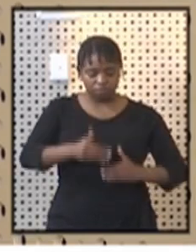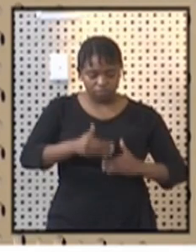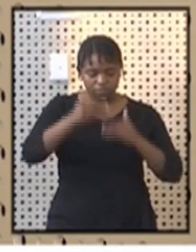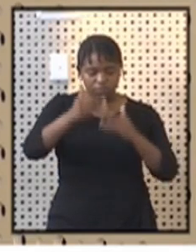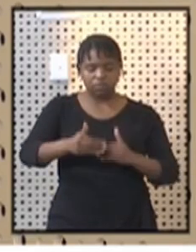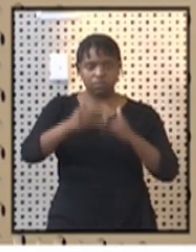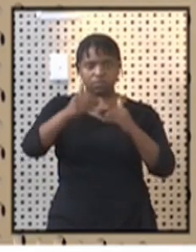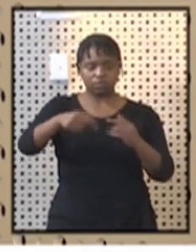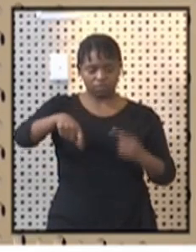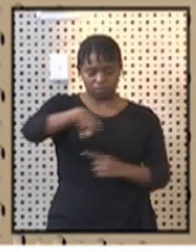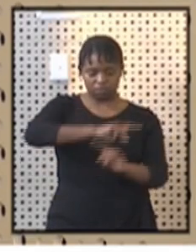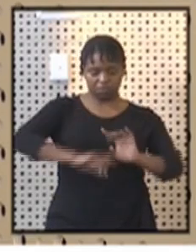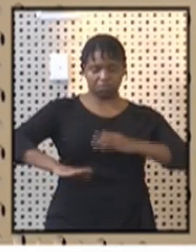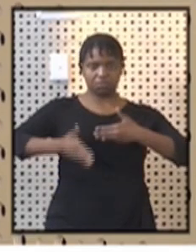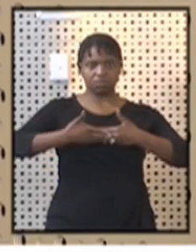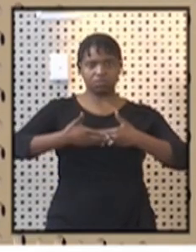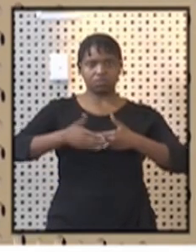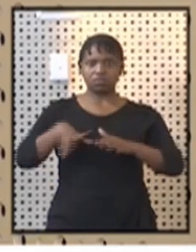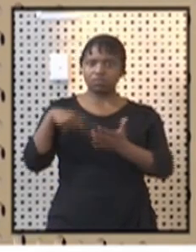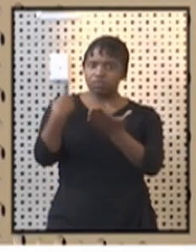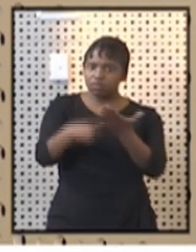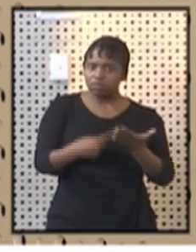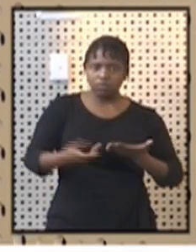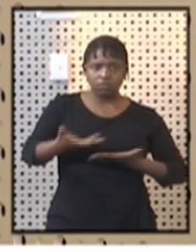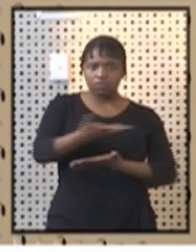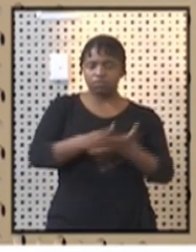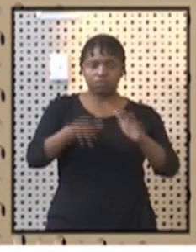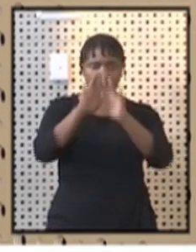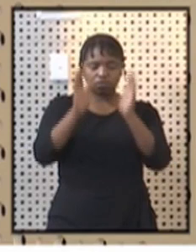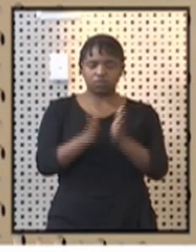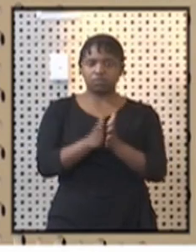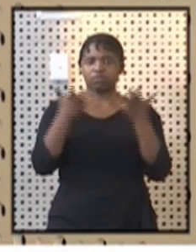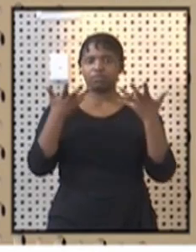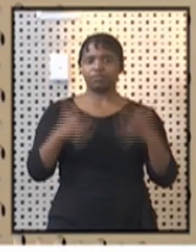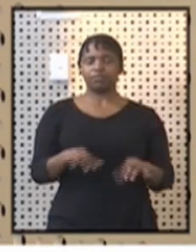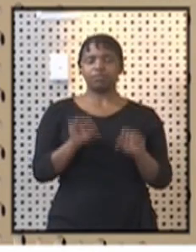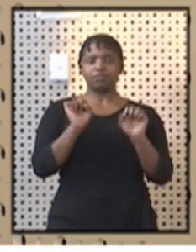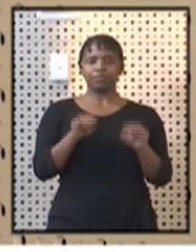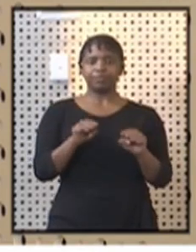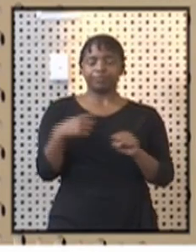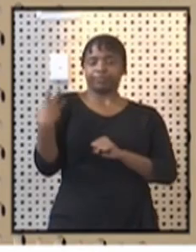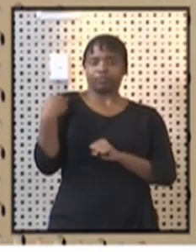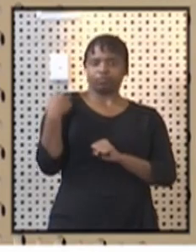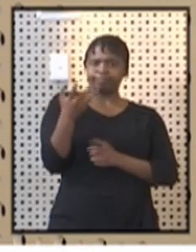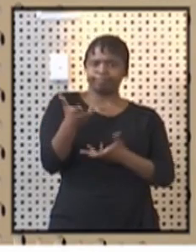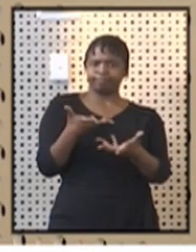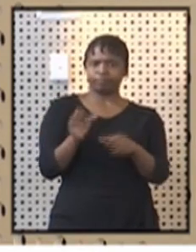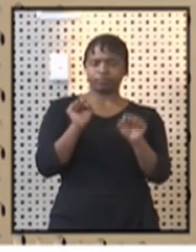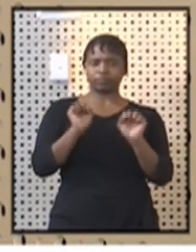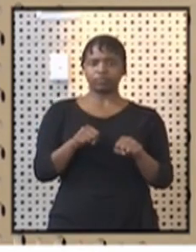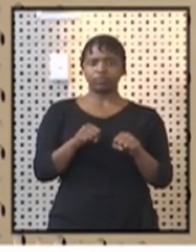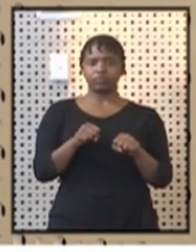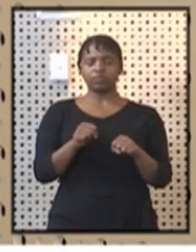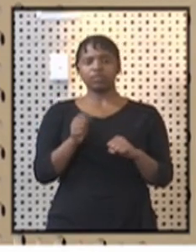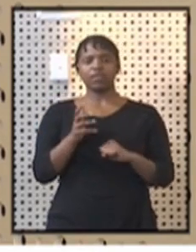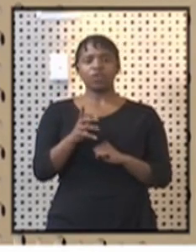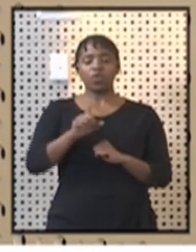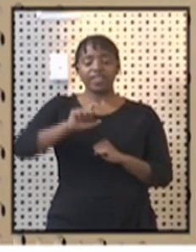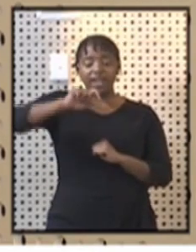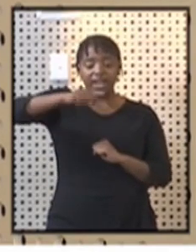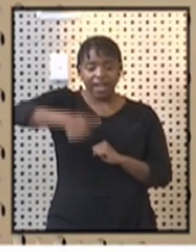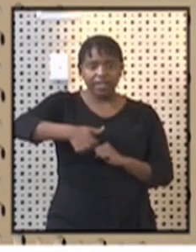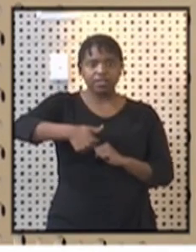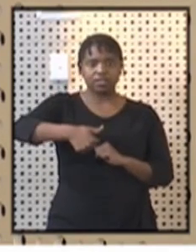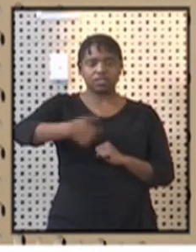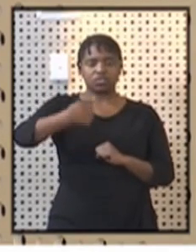cycle has been closed. Discussions are closed. We'll be able to engage with the Minister of Finance in terms of the next round